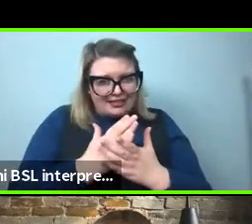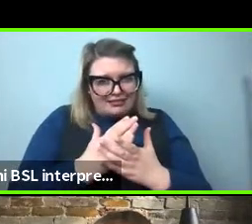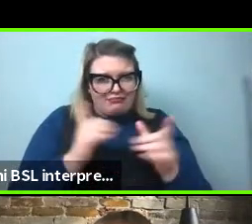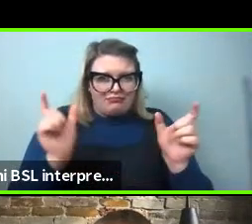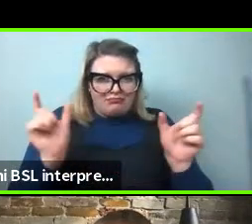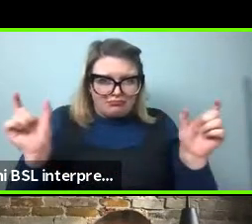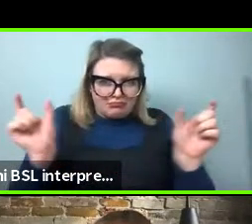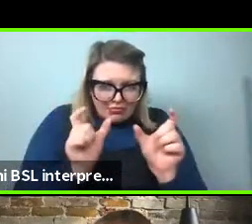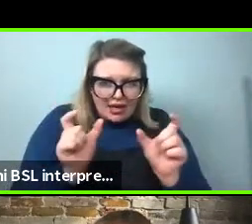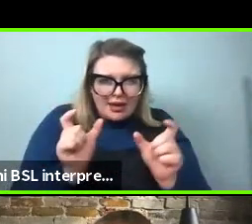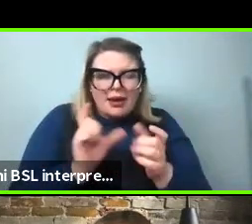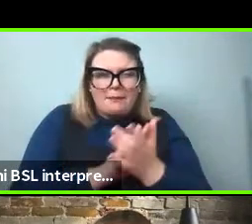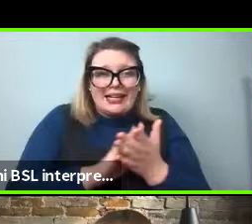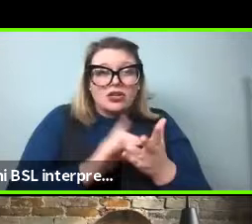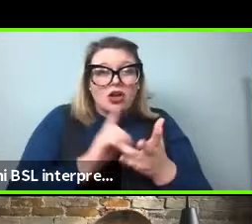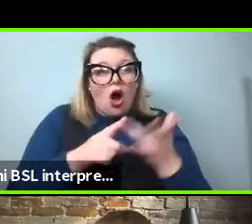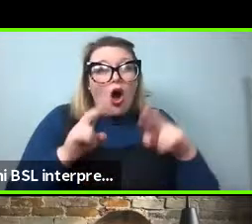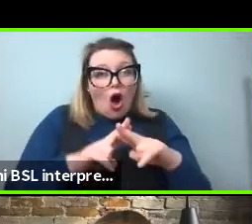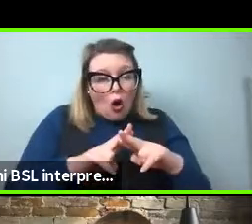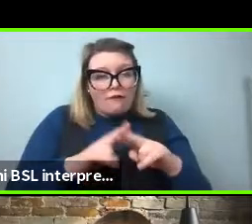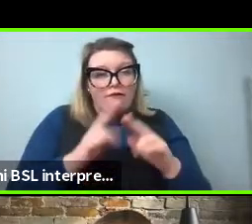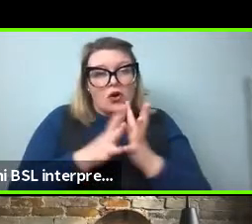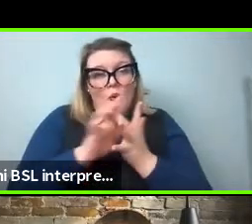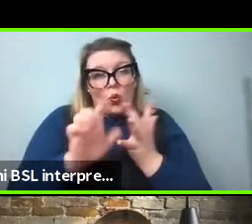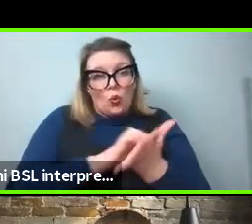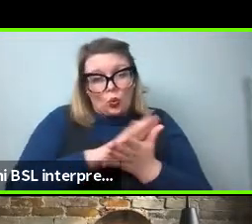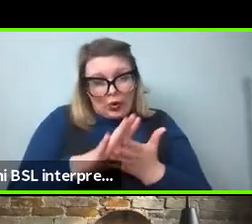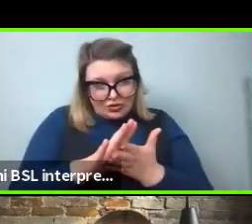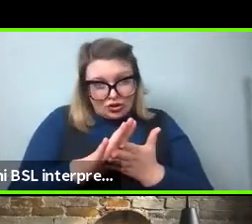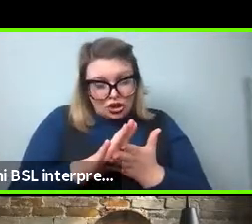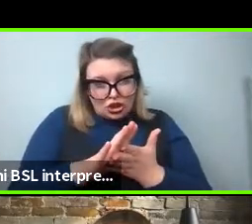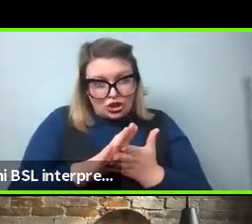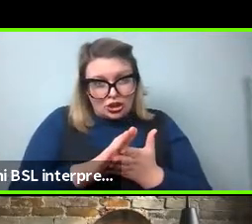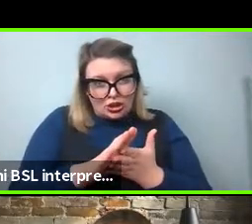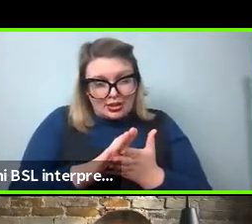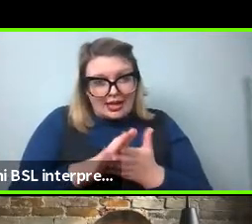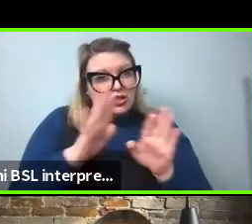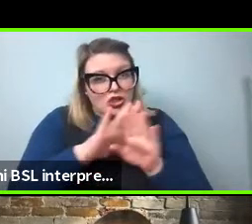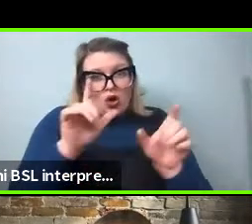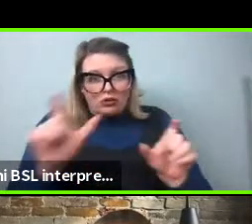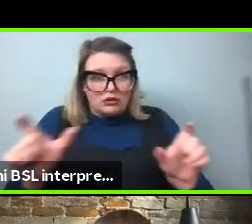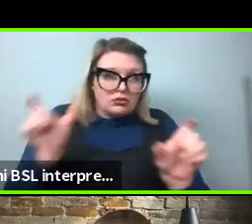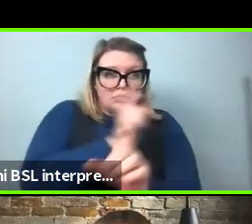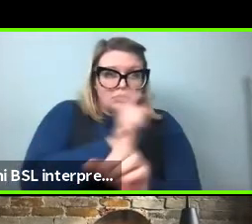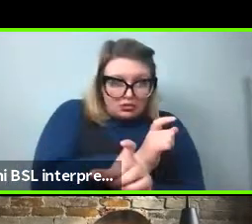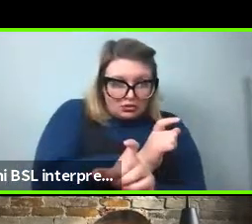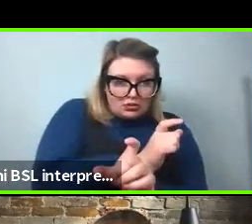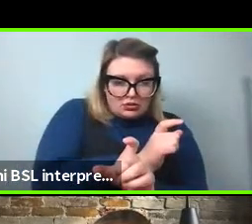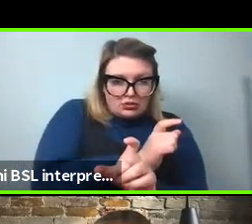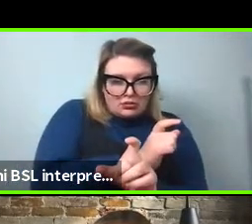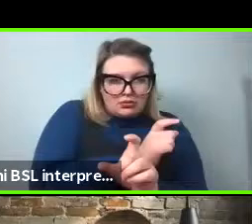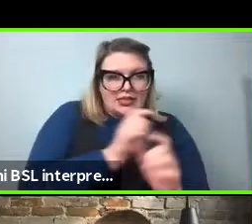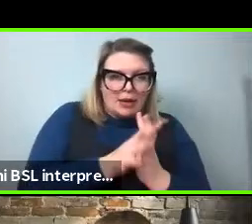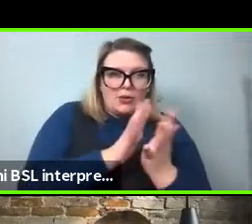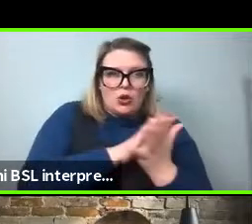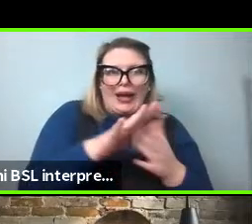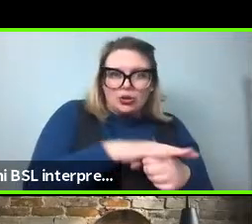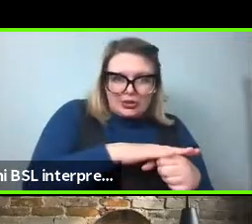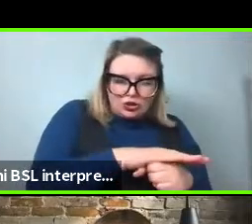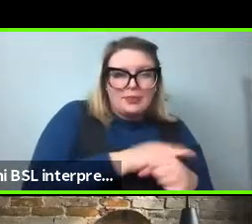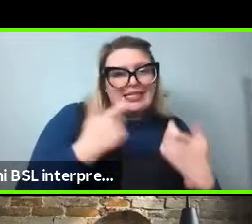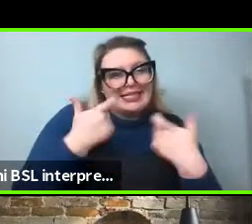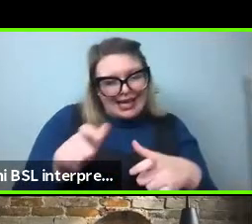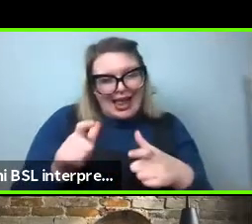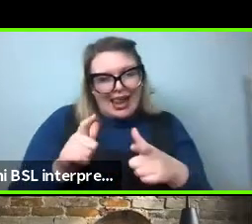that of which is not moved to the WH position, but it stayed within the subject DP.